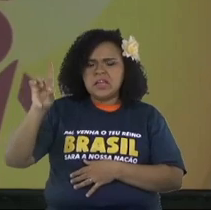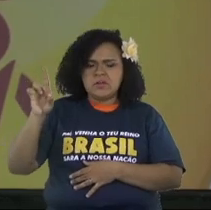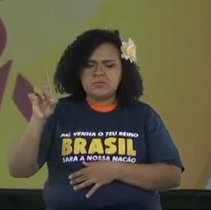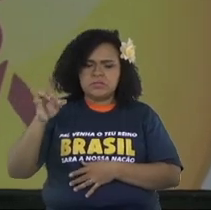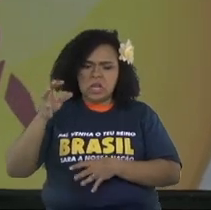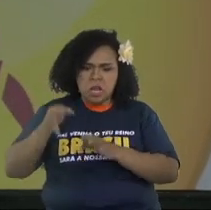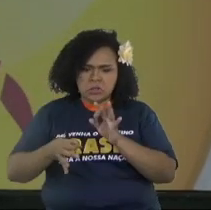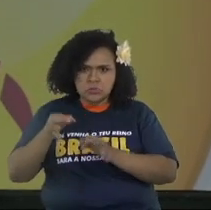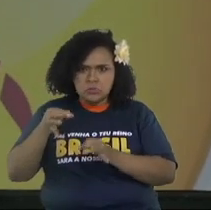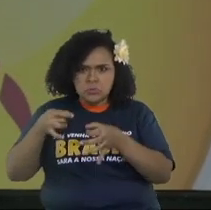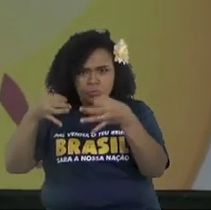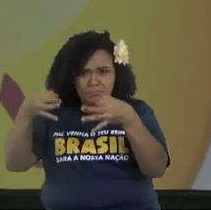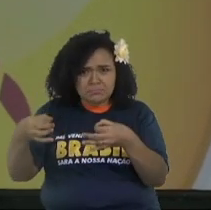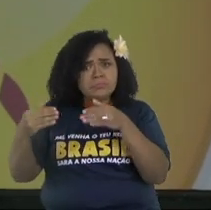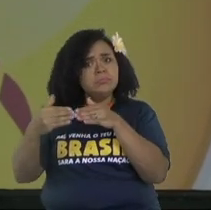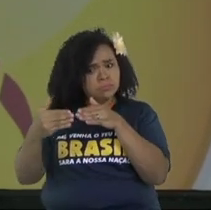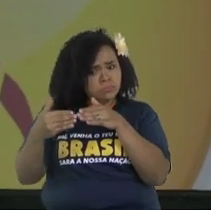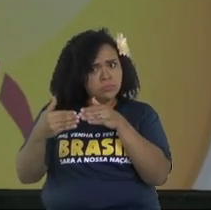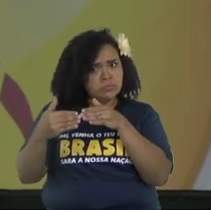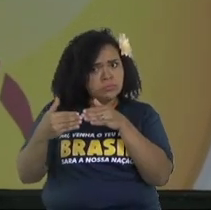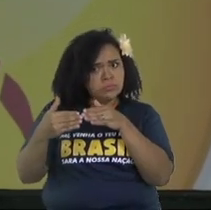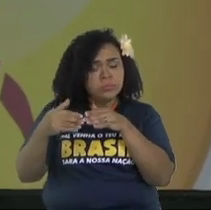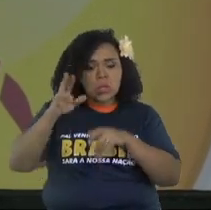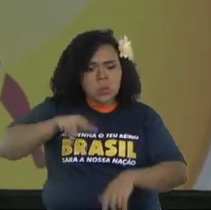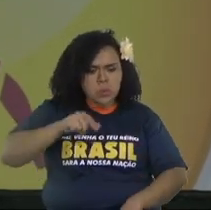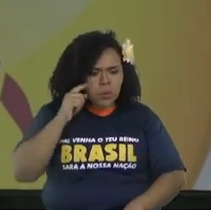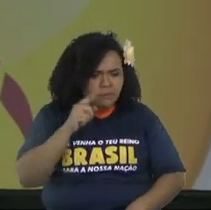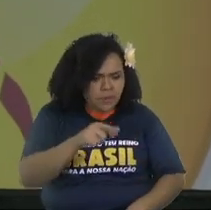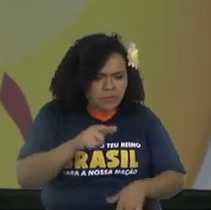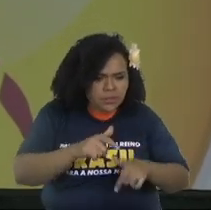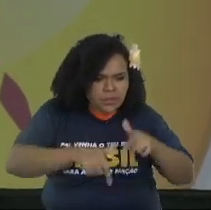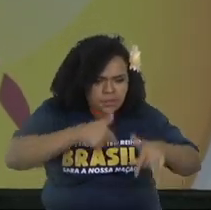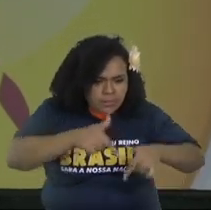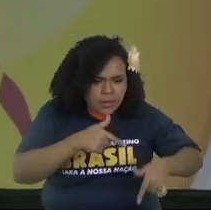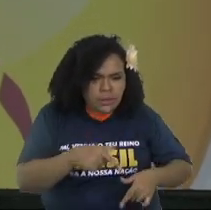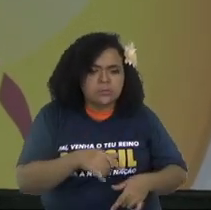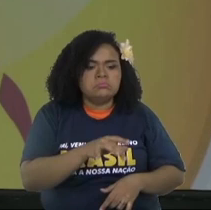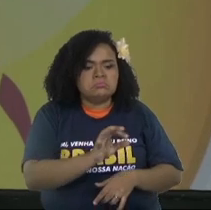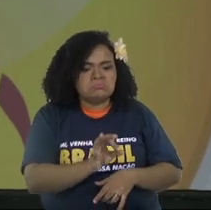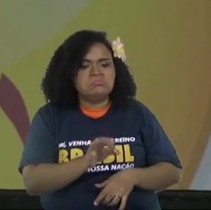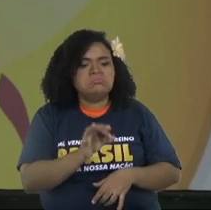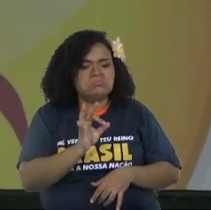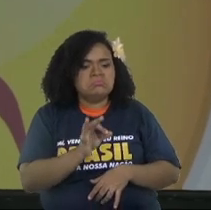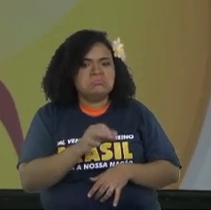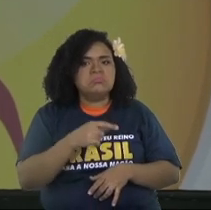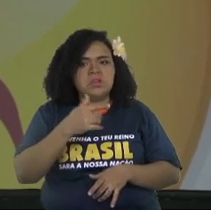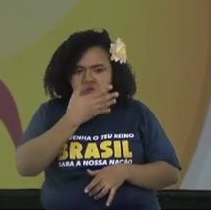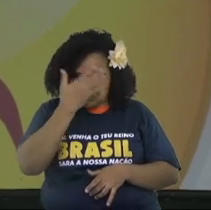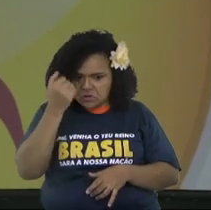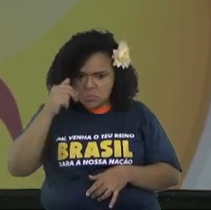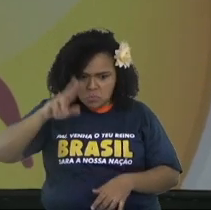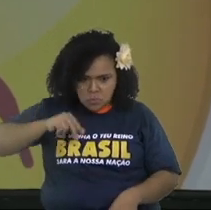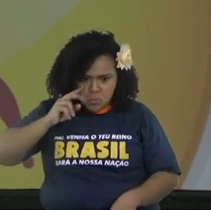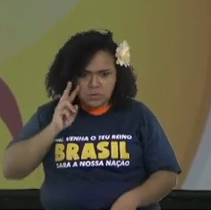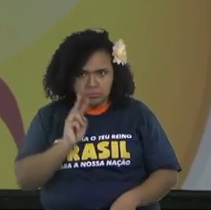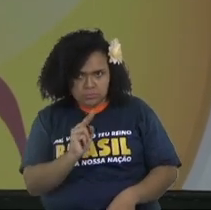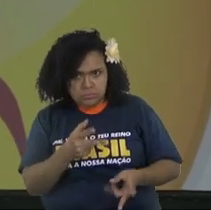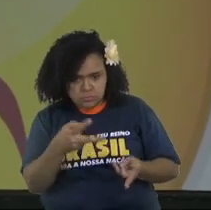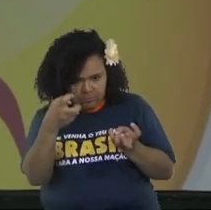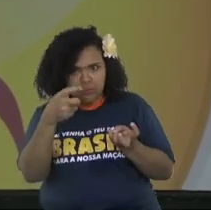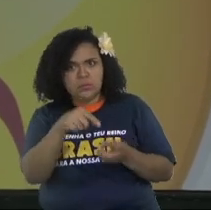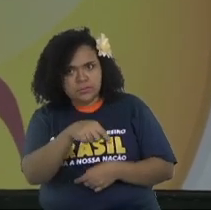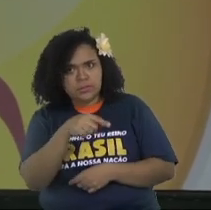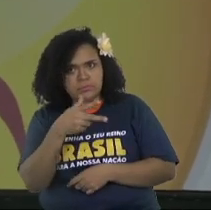God is not unjust. He won't forget about your work, your toil.